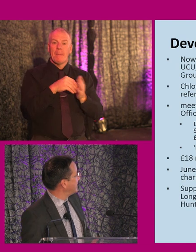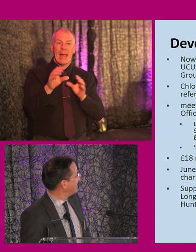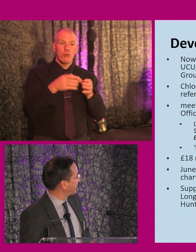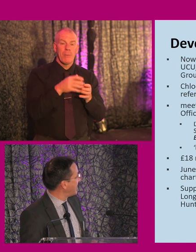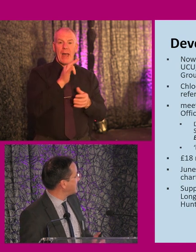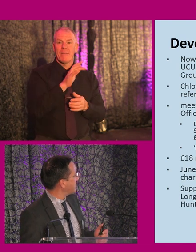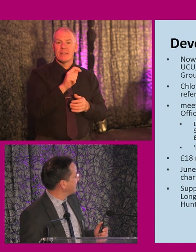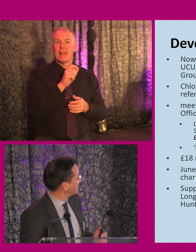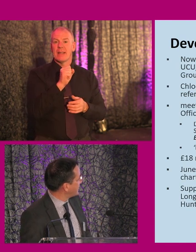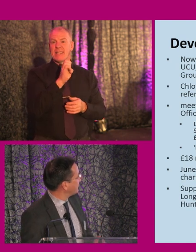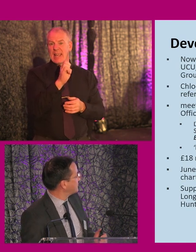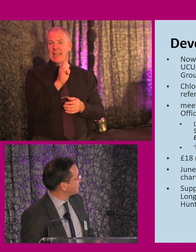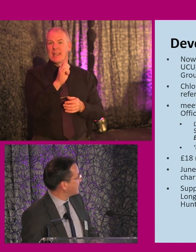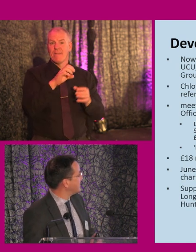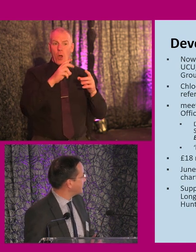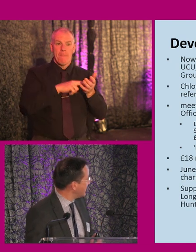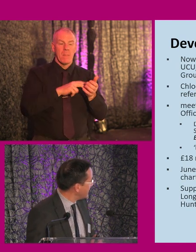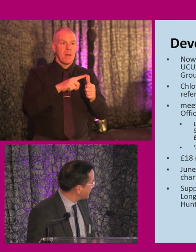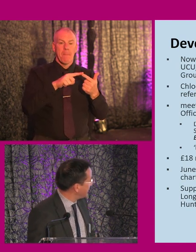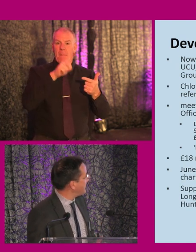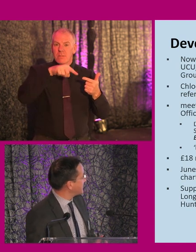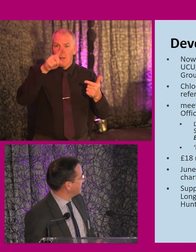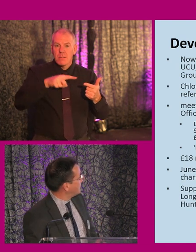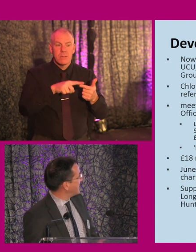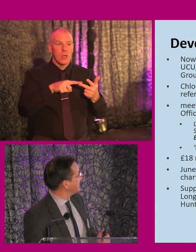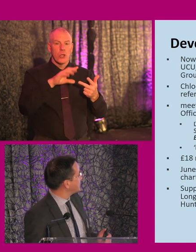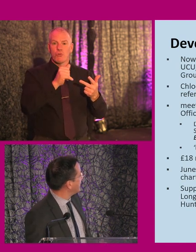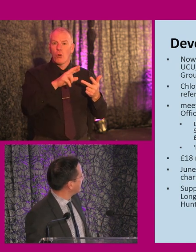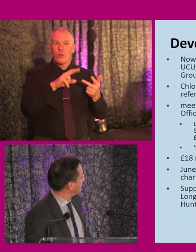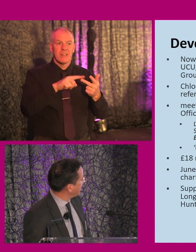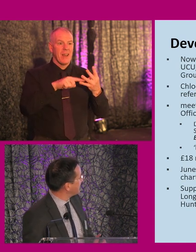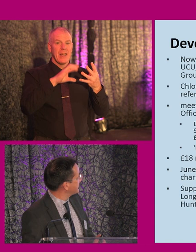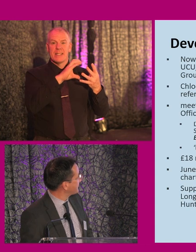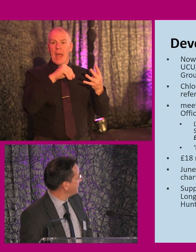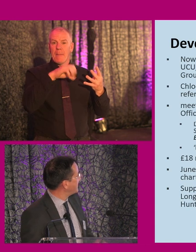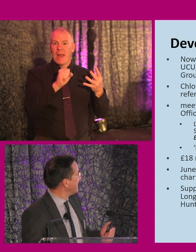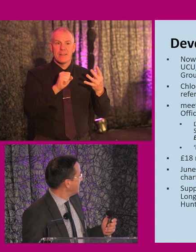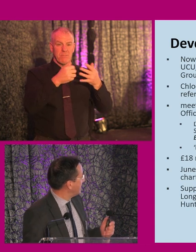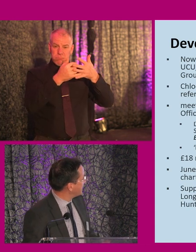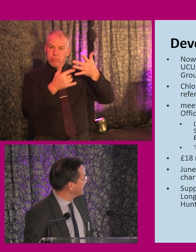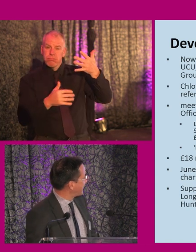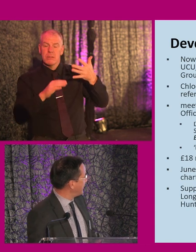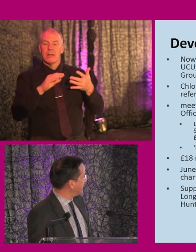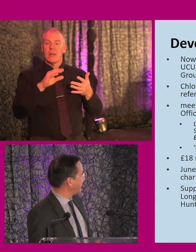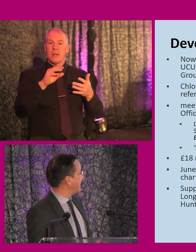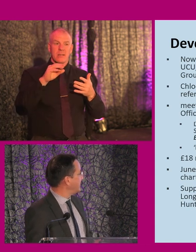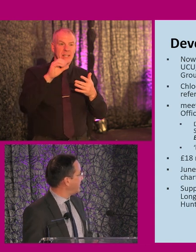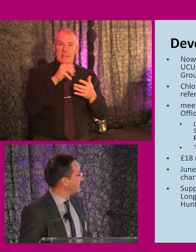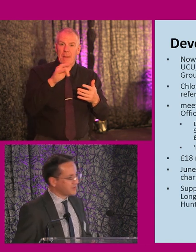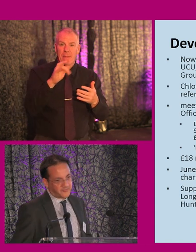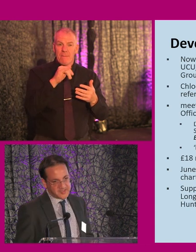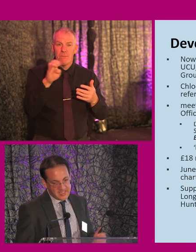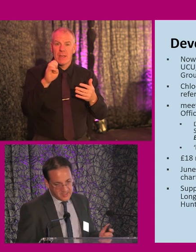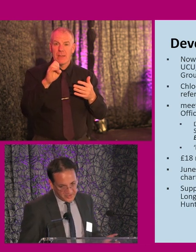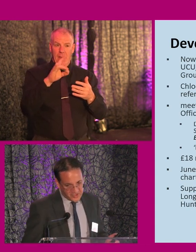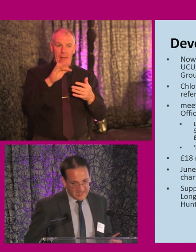firm, has signed as have McDonald's, Schroder's, CMS Law, Blenheim-Cholcott, Publicist Group, Herbert Smith-Freehills and the Post